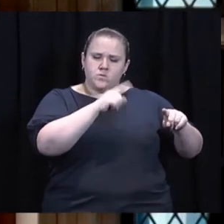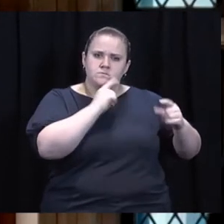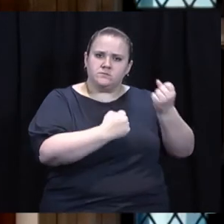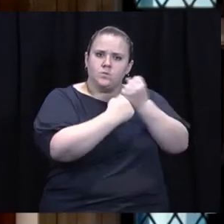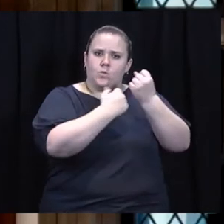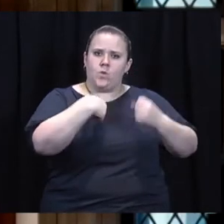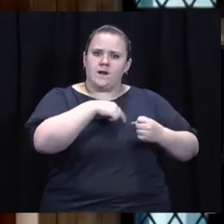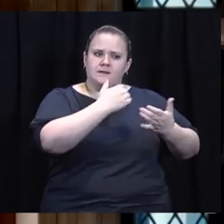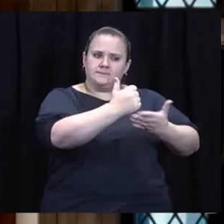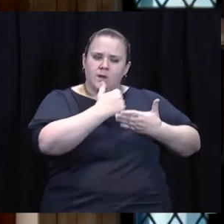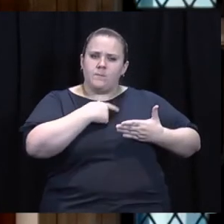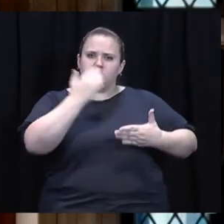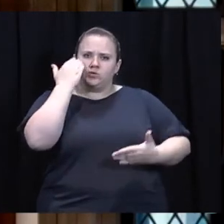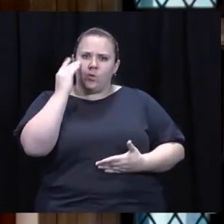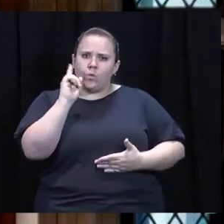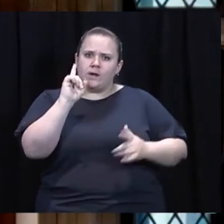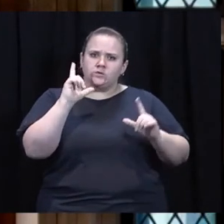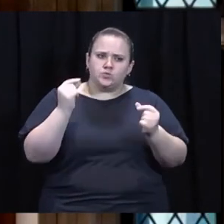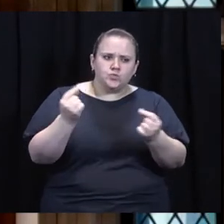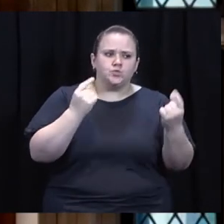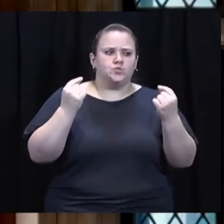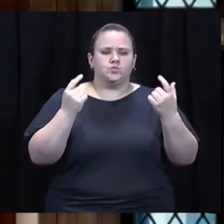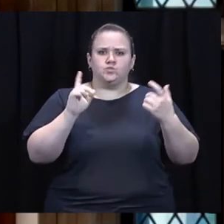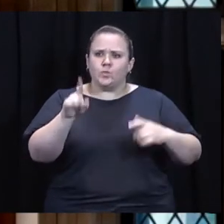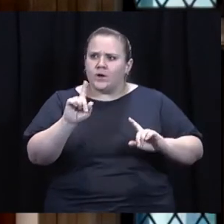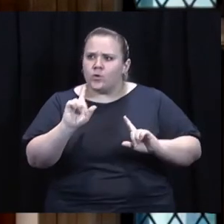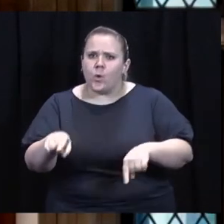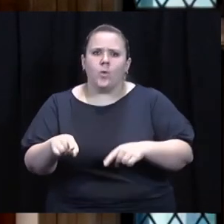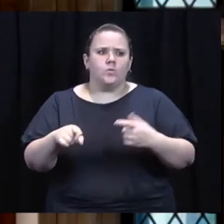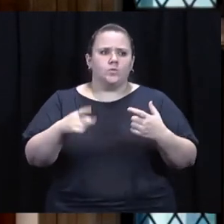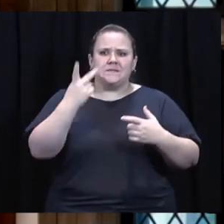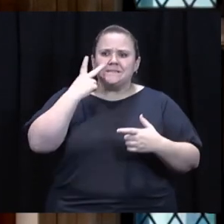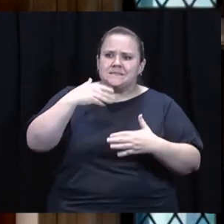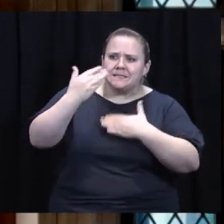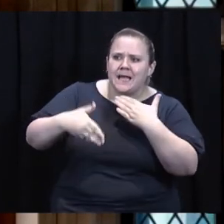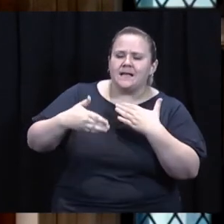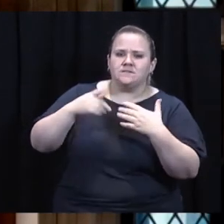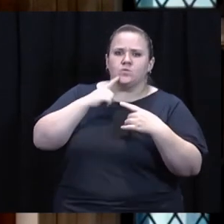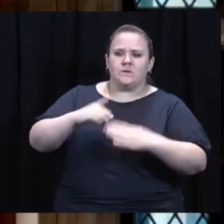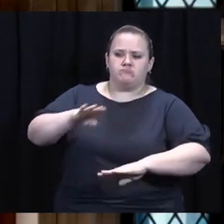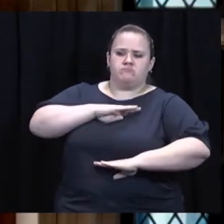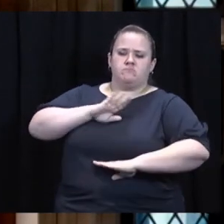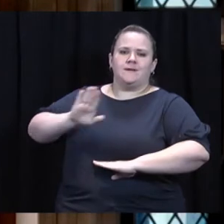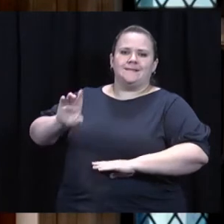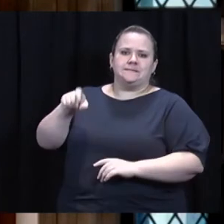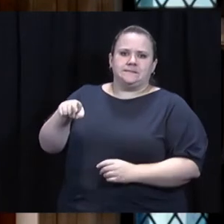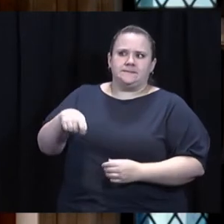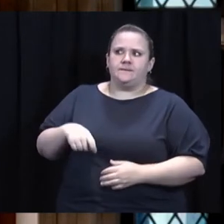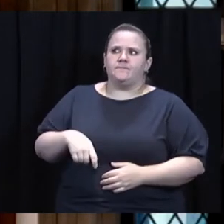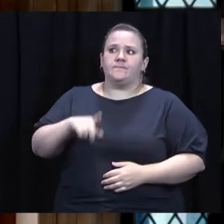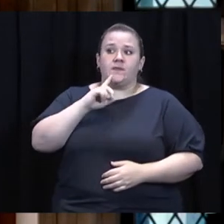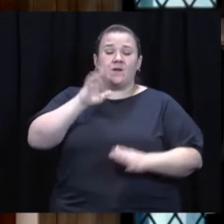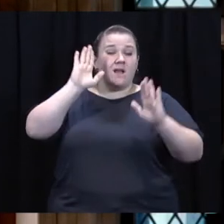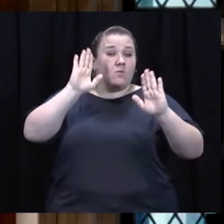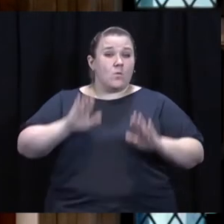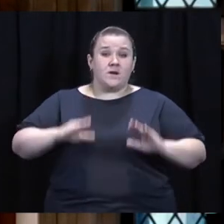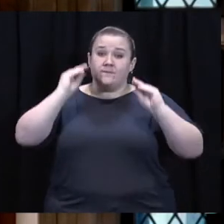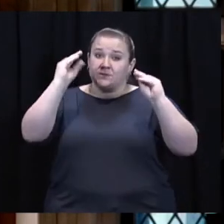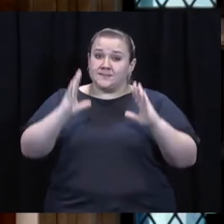who pointed us in the right direction, told us where to go and who to see next in order to meet Jason's needs.